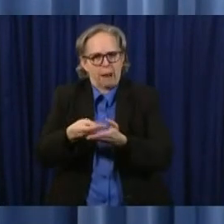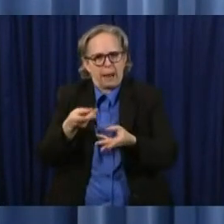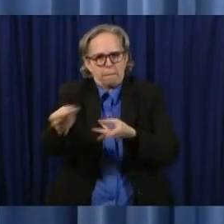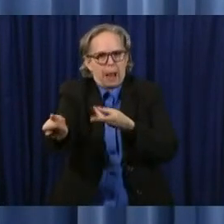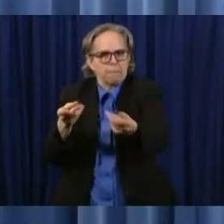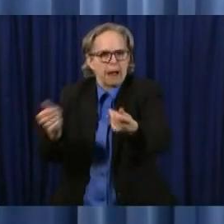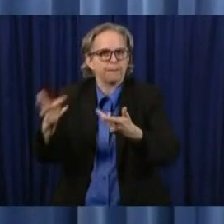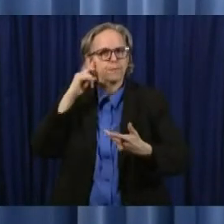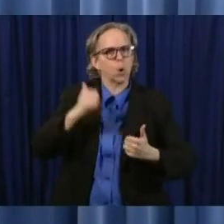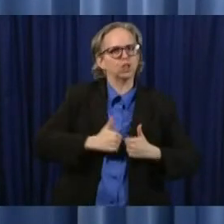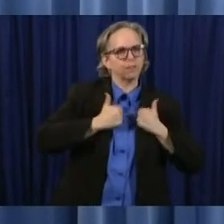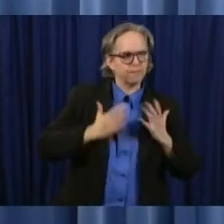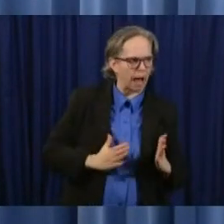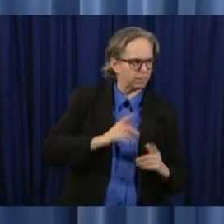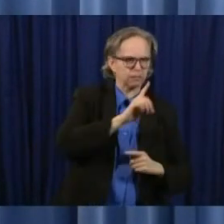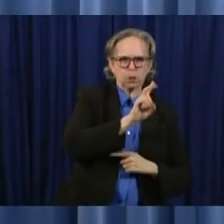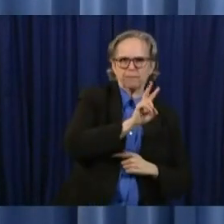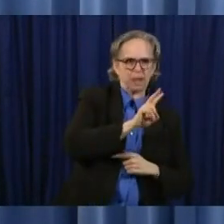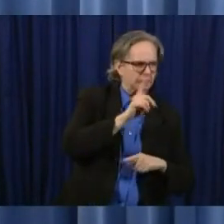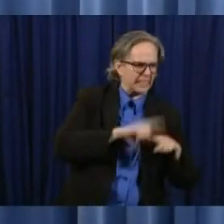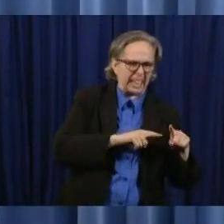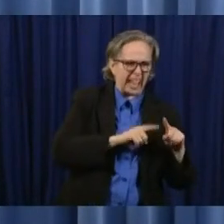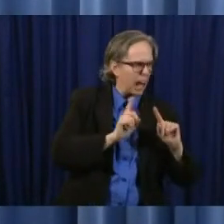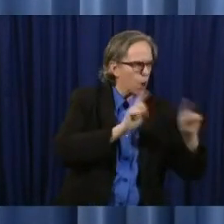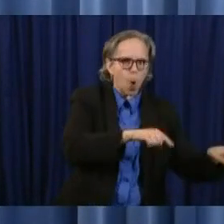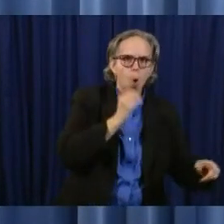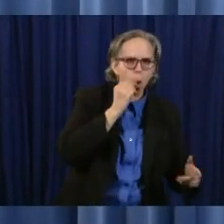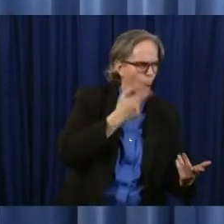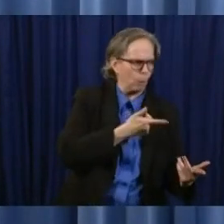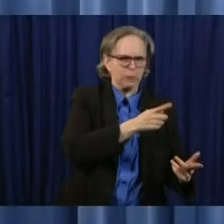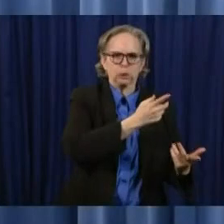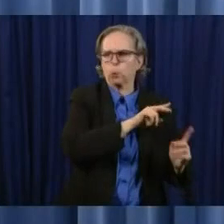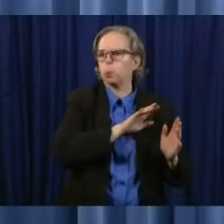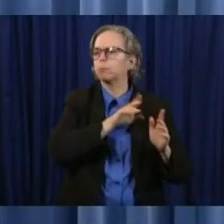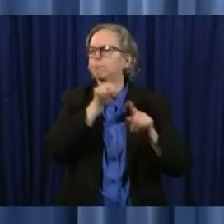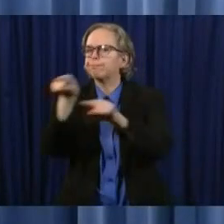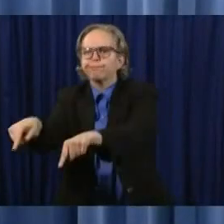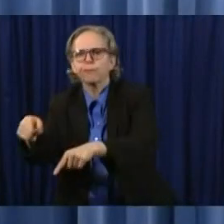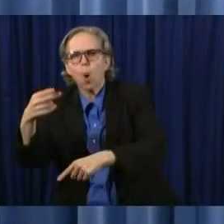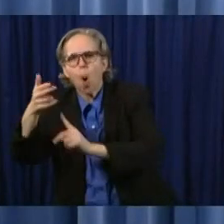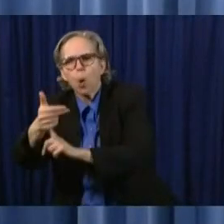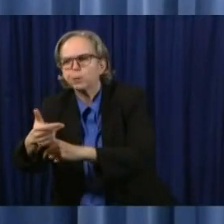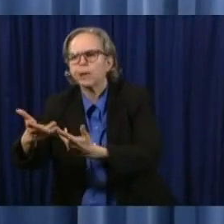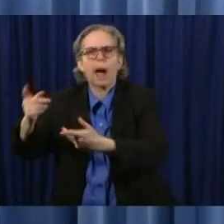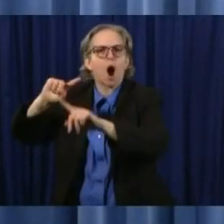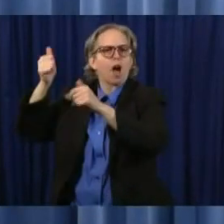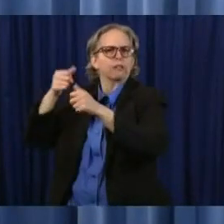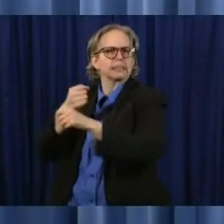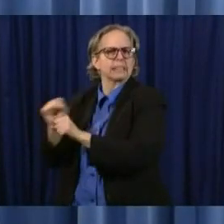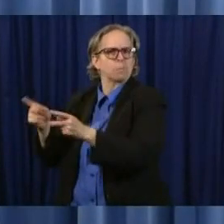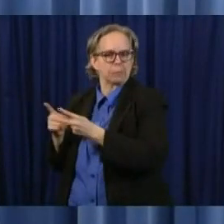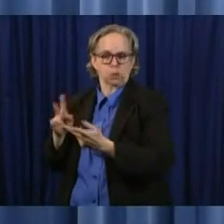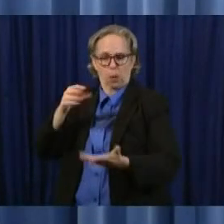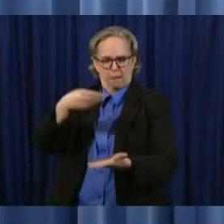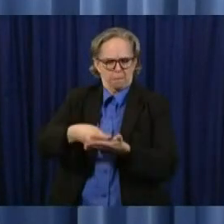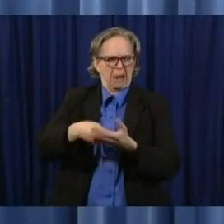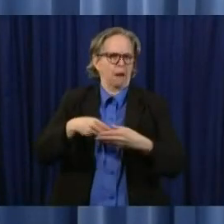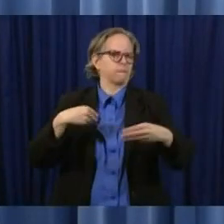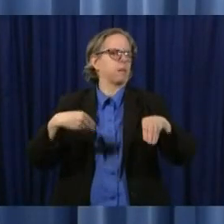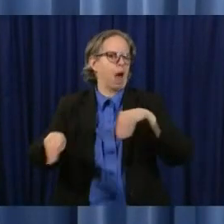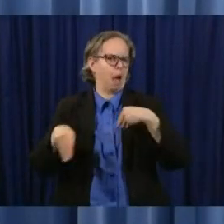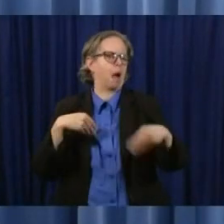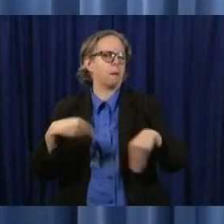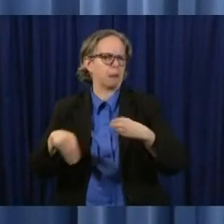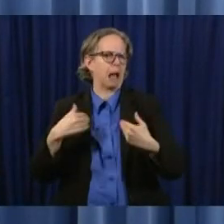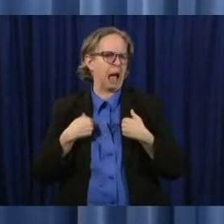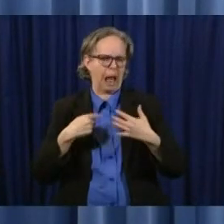quarantined away from their homes due to safety concerns so as you can see the money is fairly flexible and we would encourage different